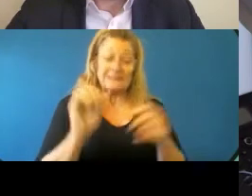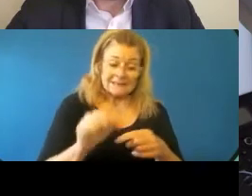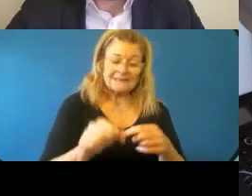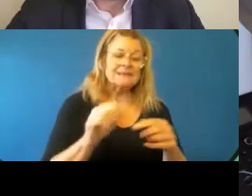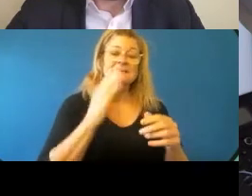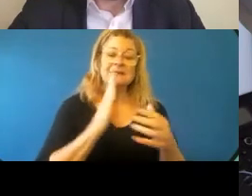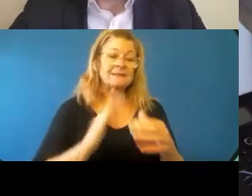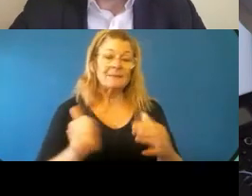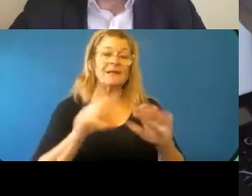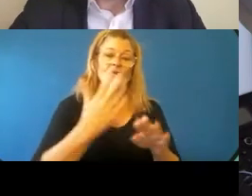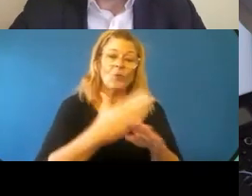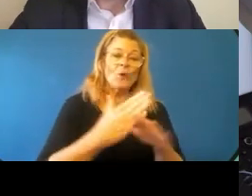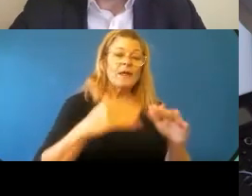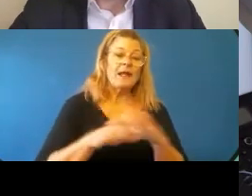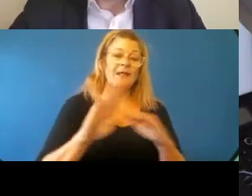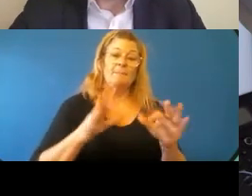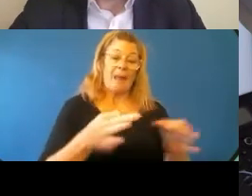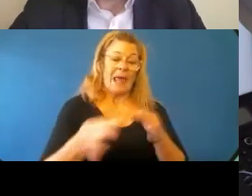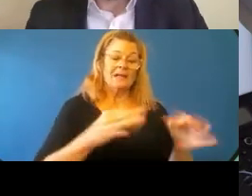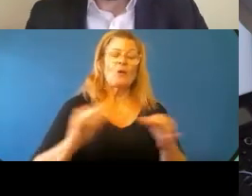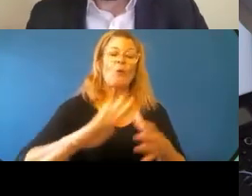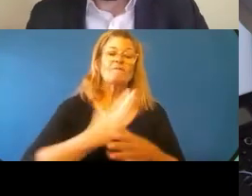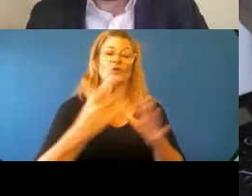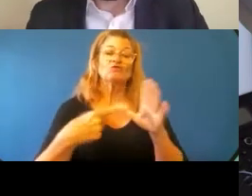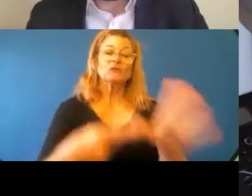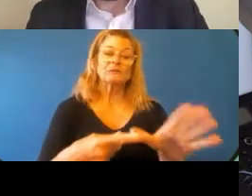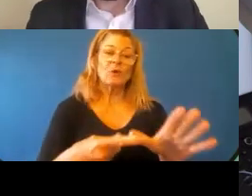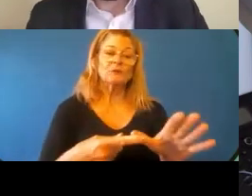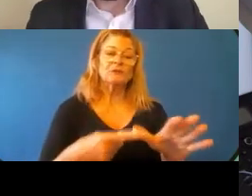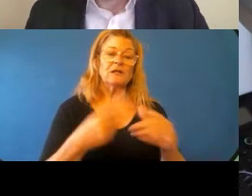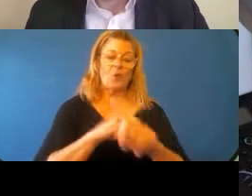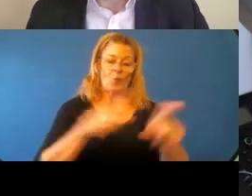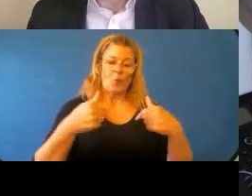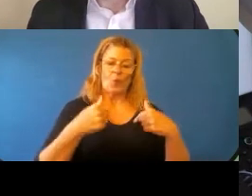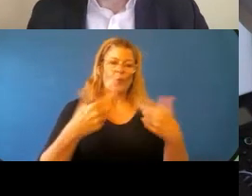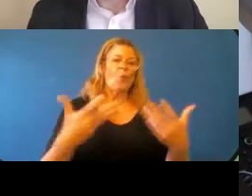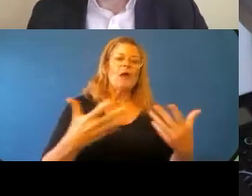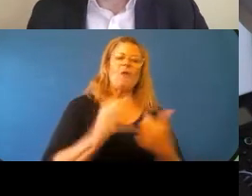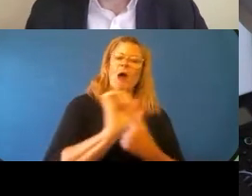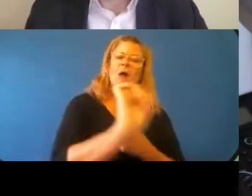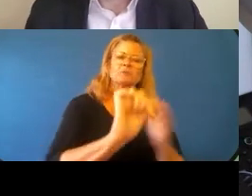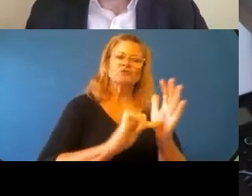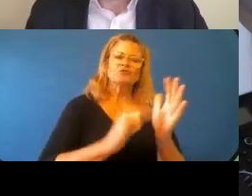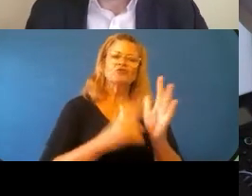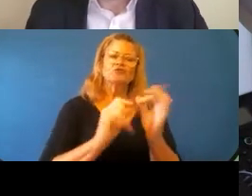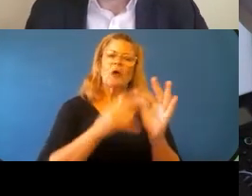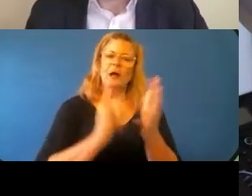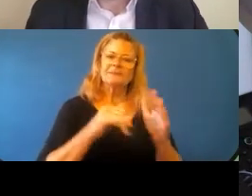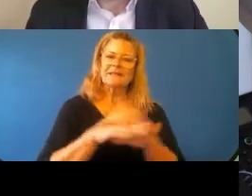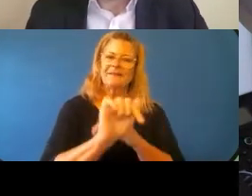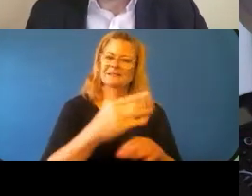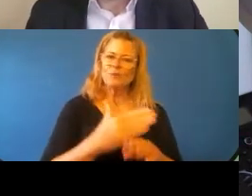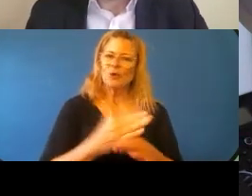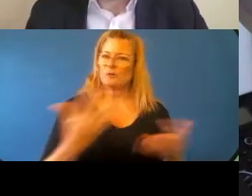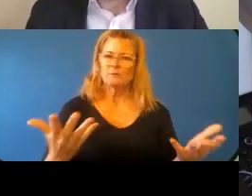within government, where are the IWI, where are the tribes in this piece of work? It's a simple